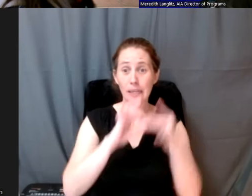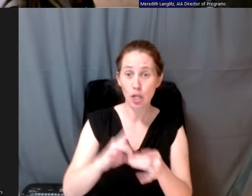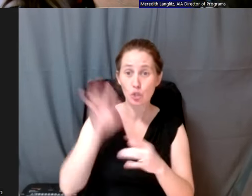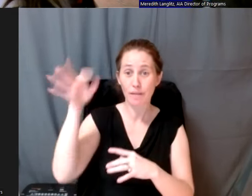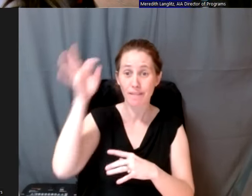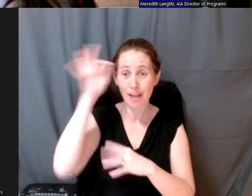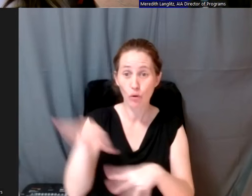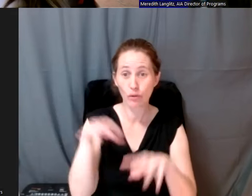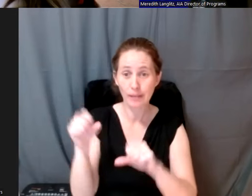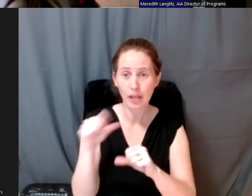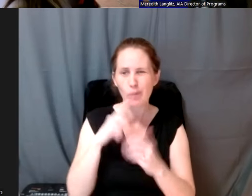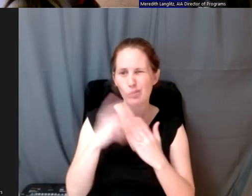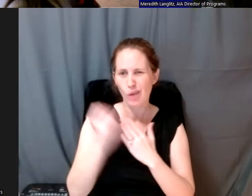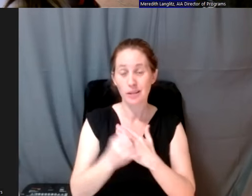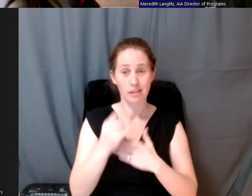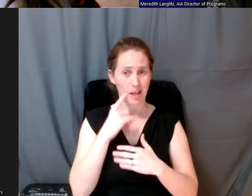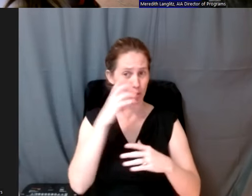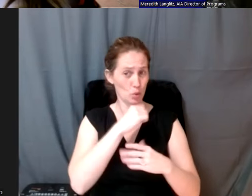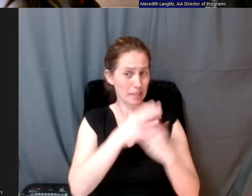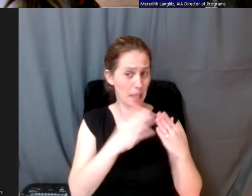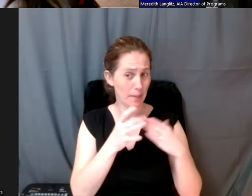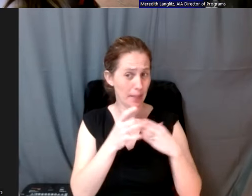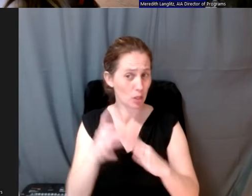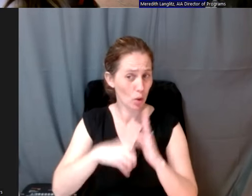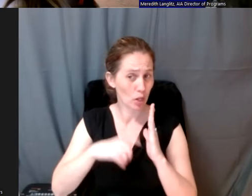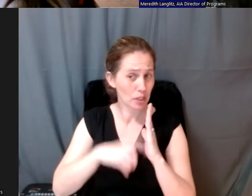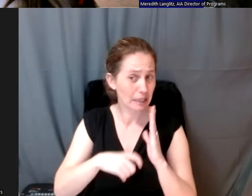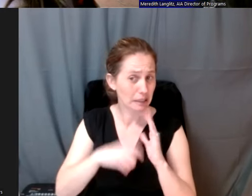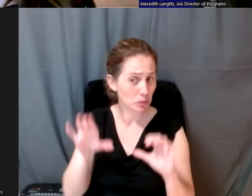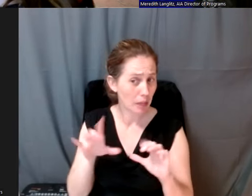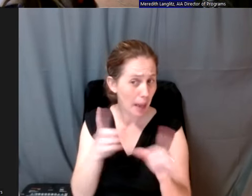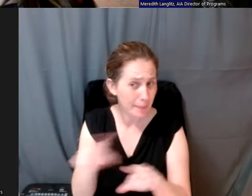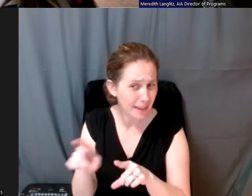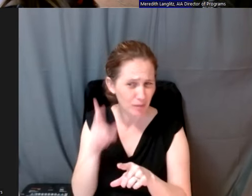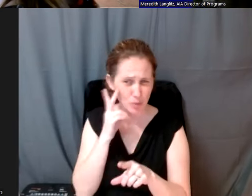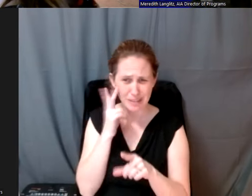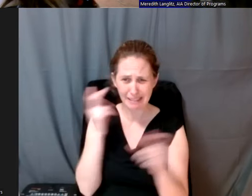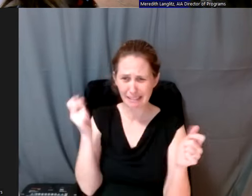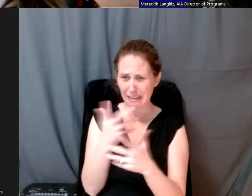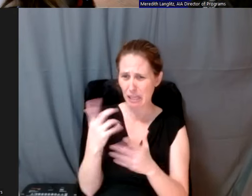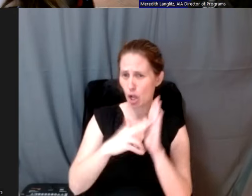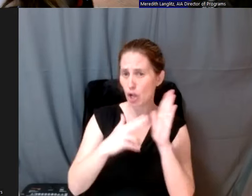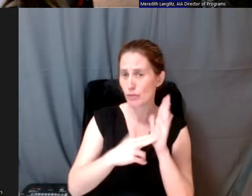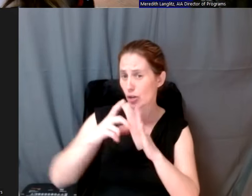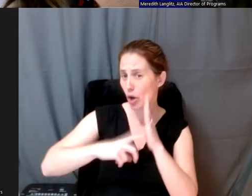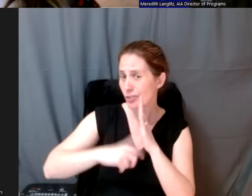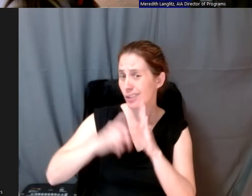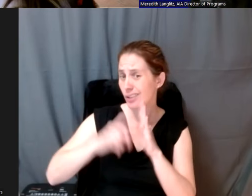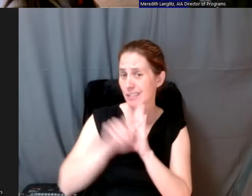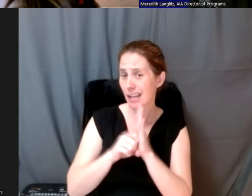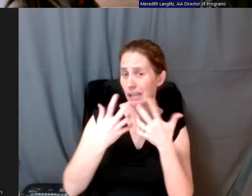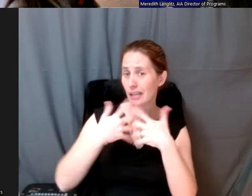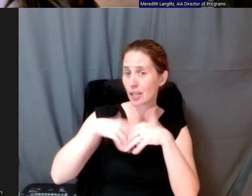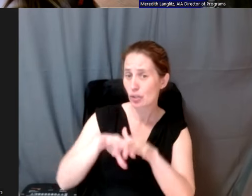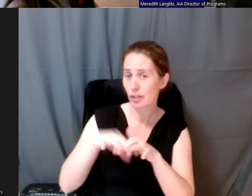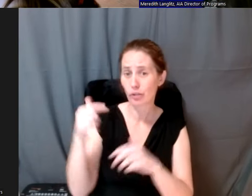I'm assuming some of those have led to some archaeology being done. Have you seen any contract archaeology in the state integrating Grand